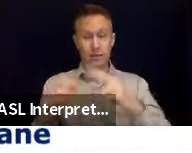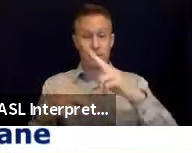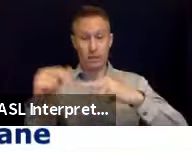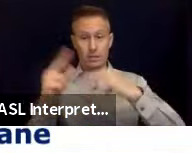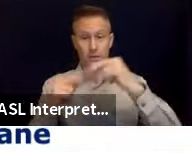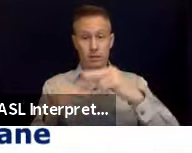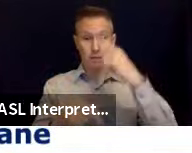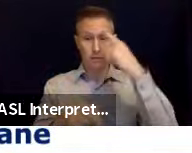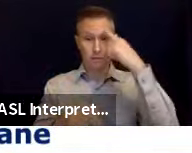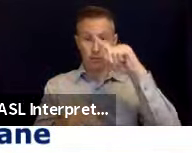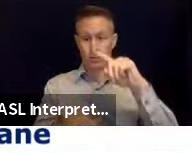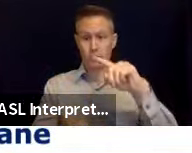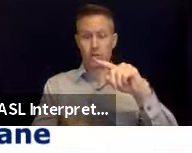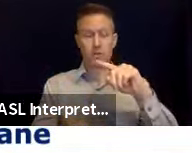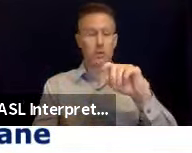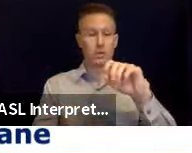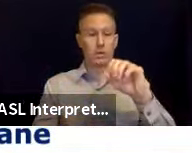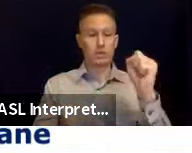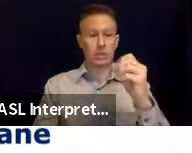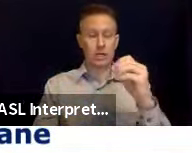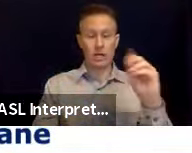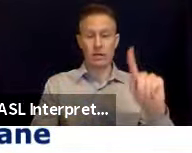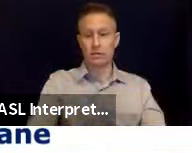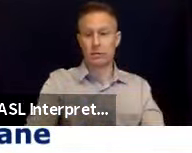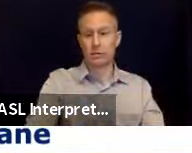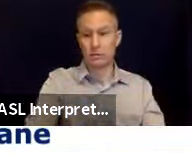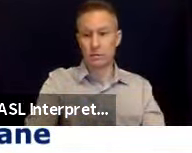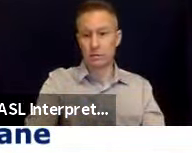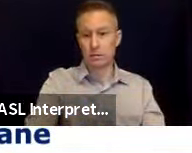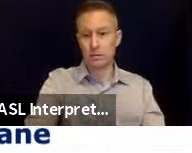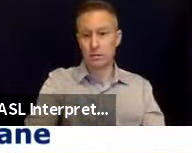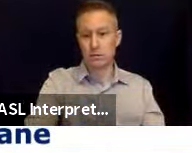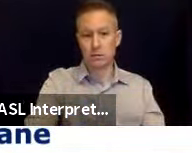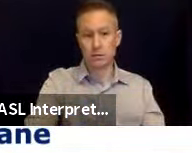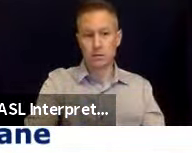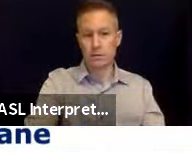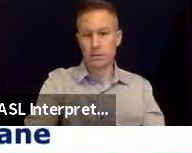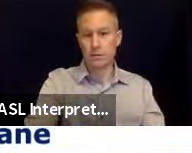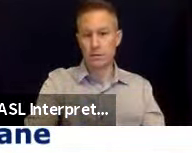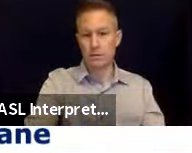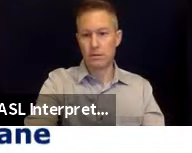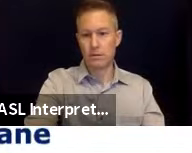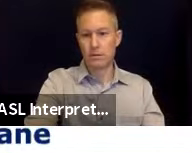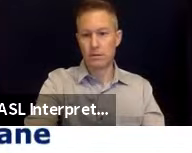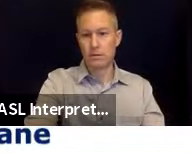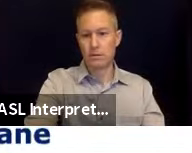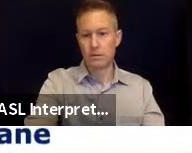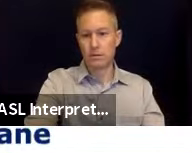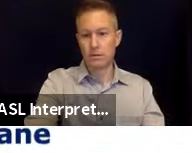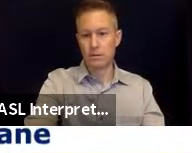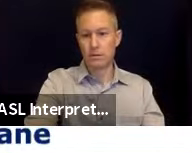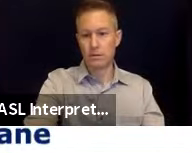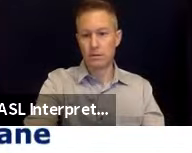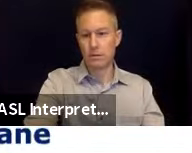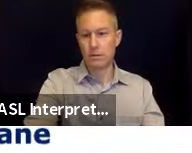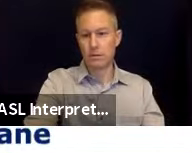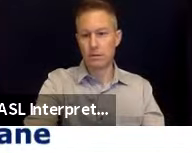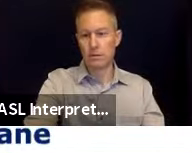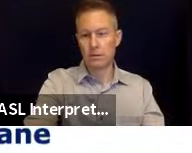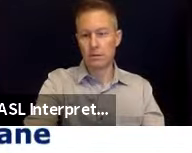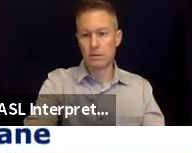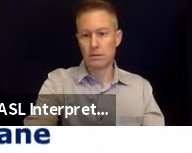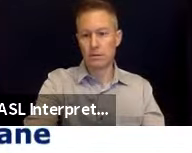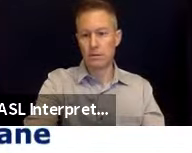ShakeOut. Bob, can you say a little bit more about what it might look like in the future when buildings and other